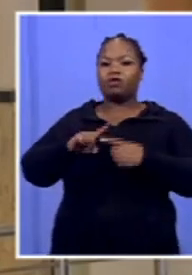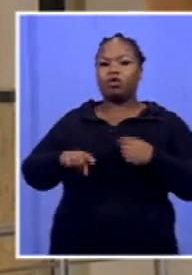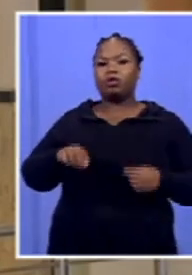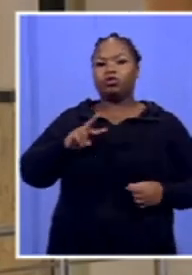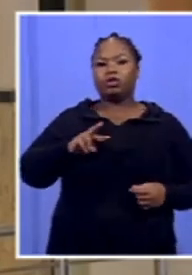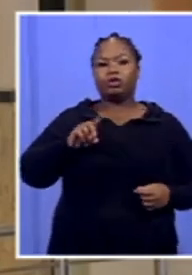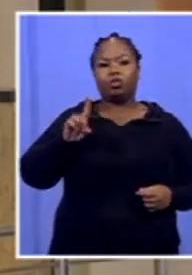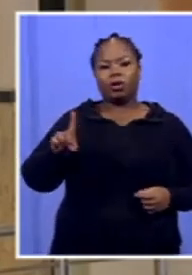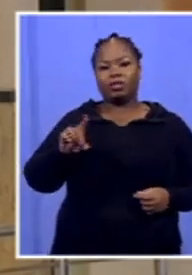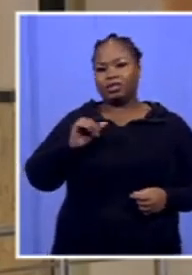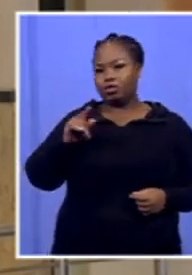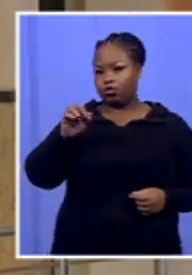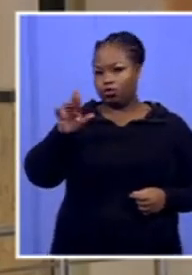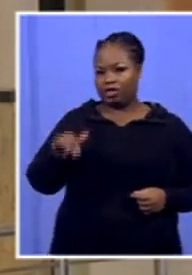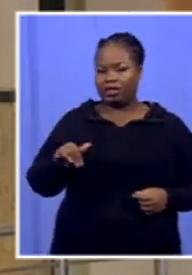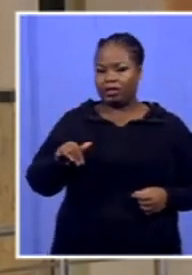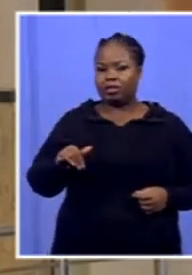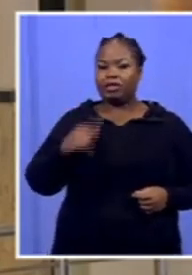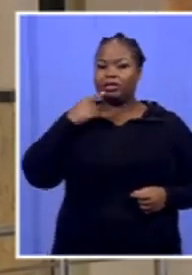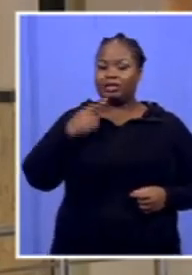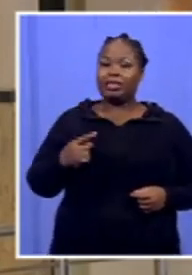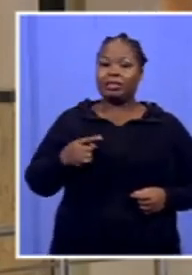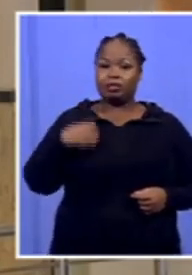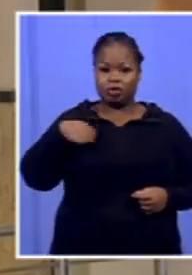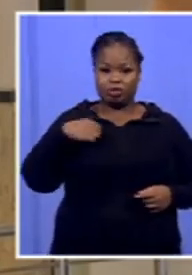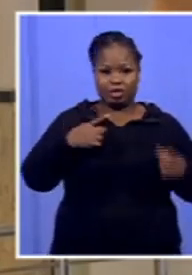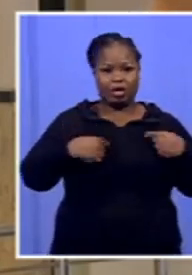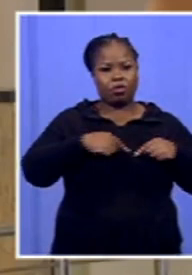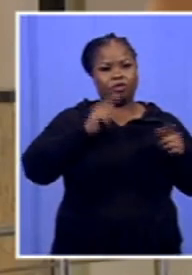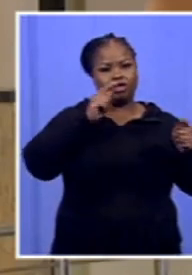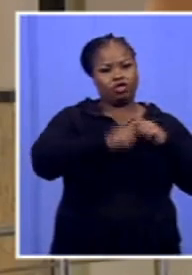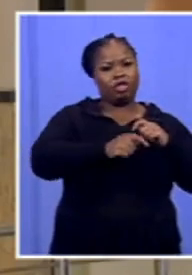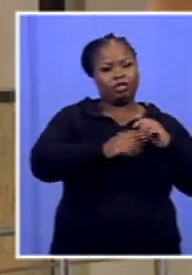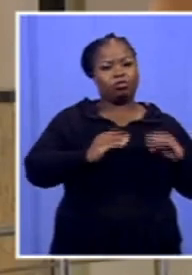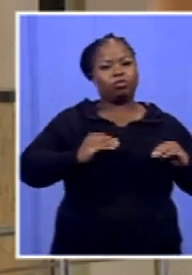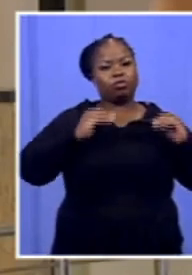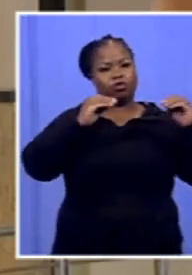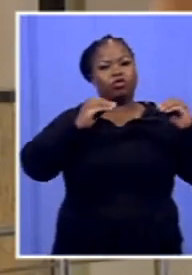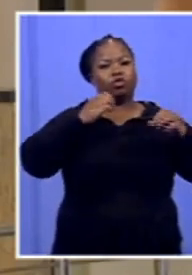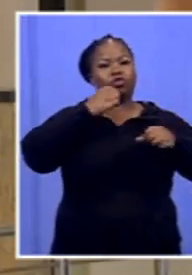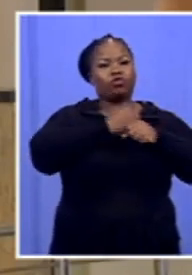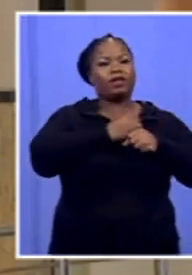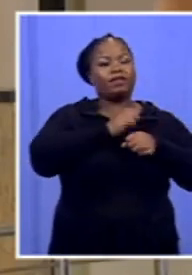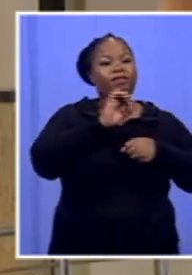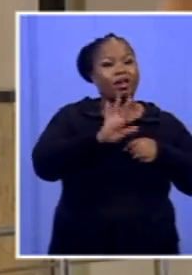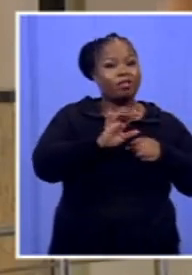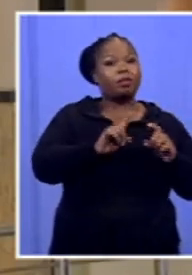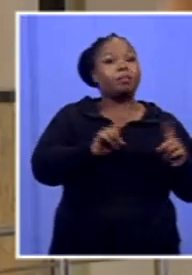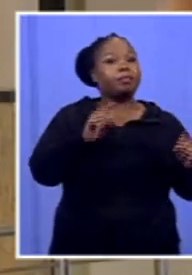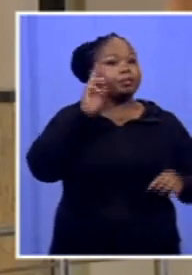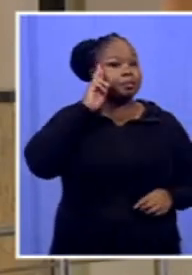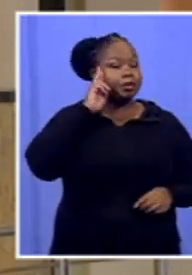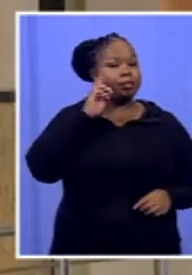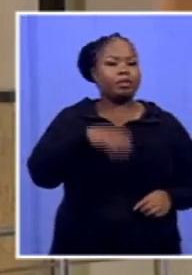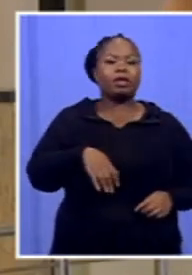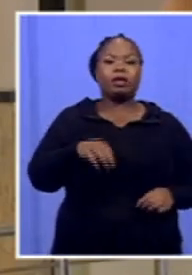must be at grade five. But unfortunately, we must not forget, we have 257